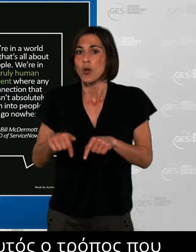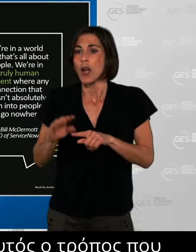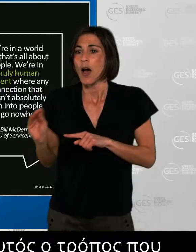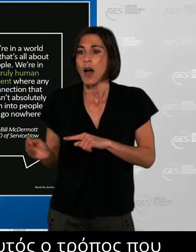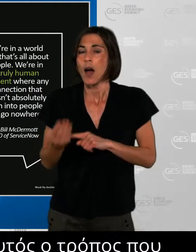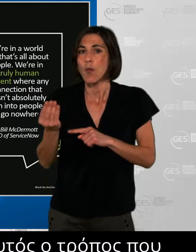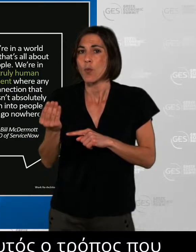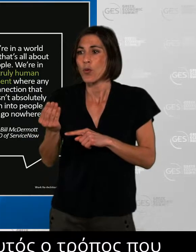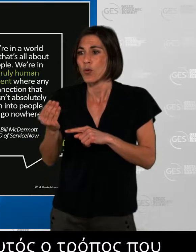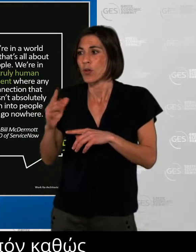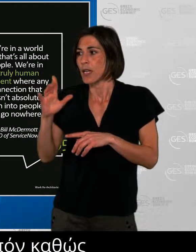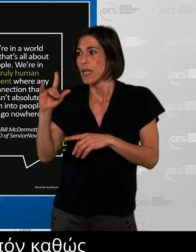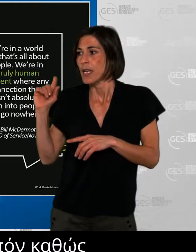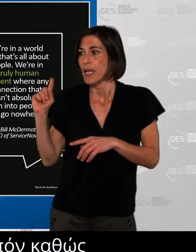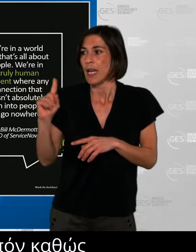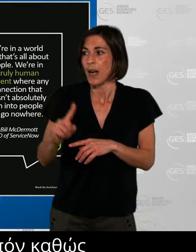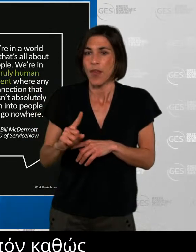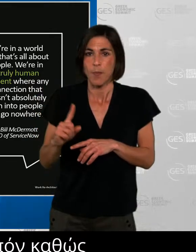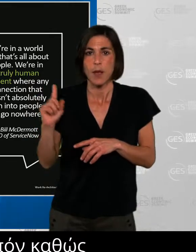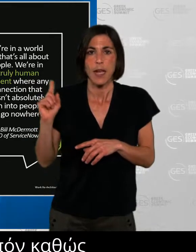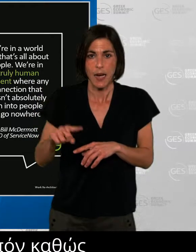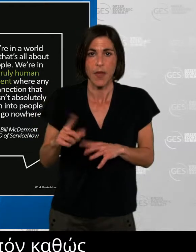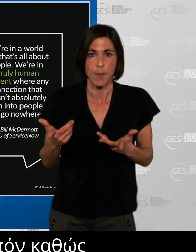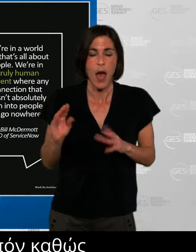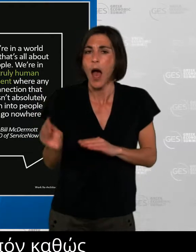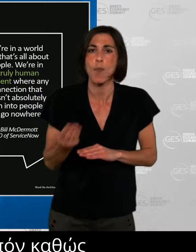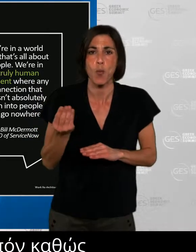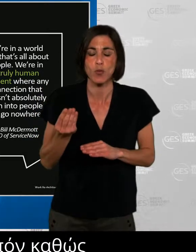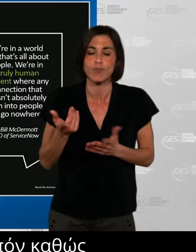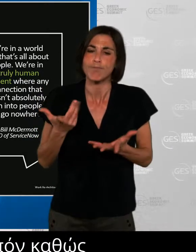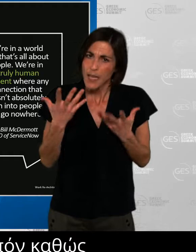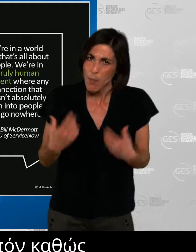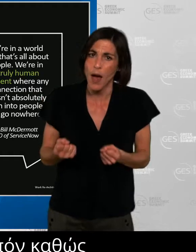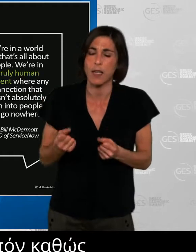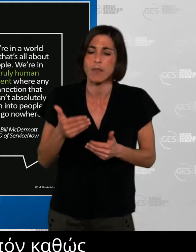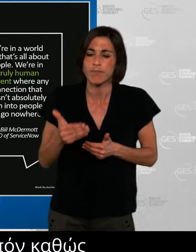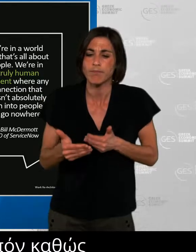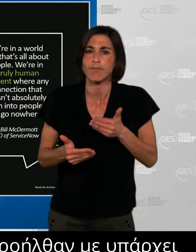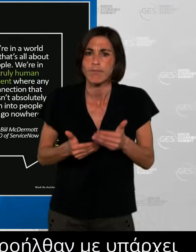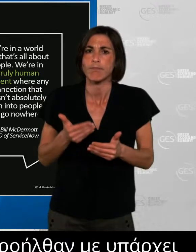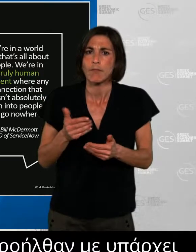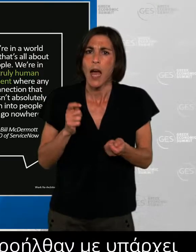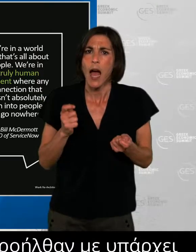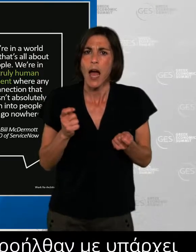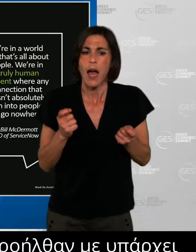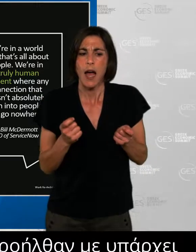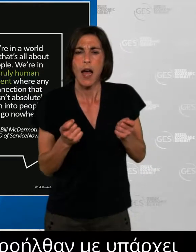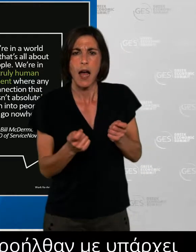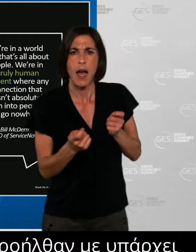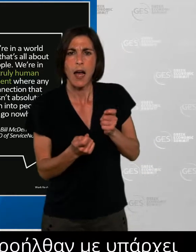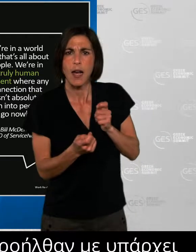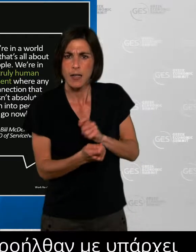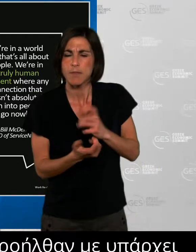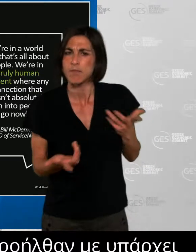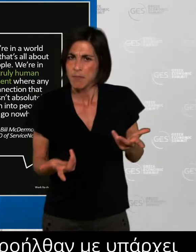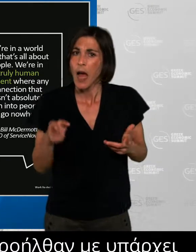step change. Are we actually in the fourth industrial revolution or is it something else? I've spoken with